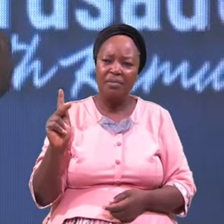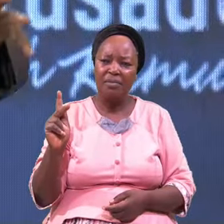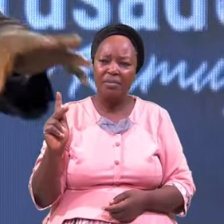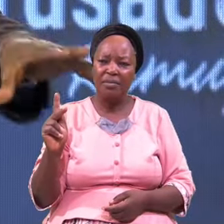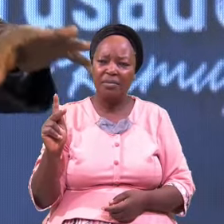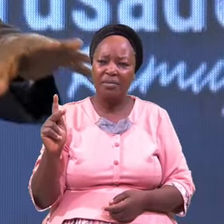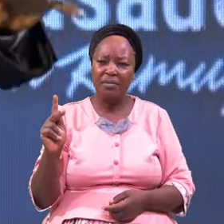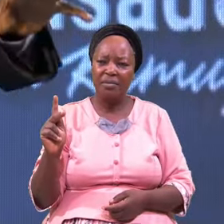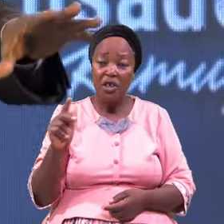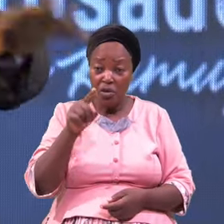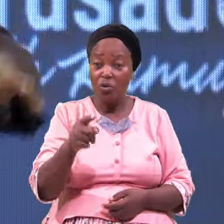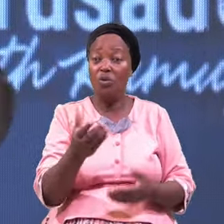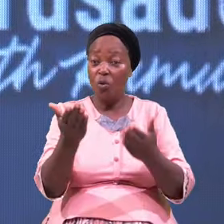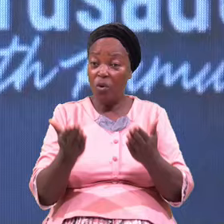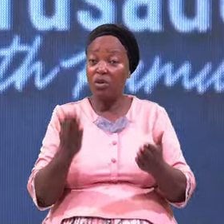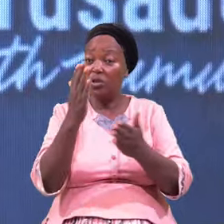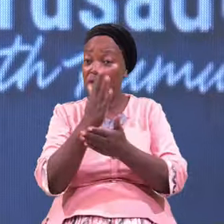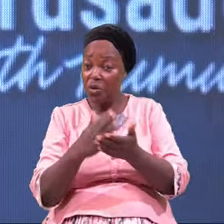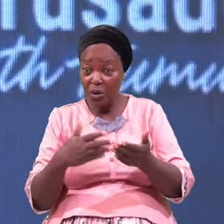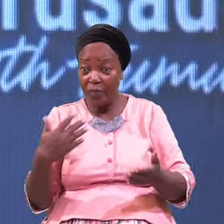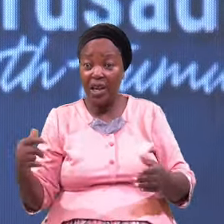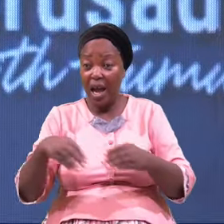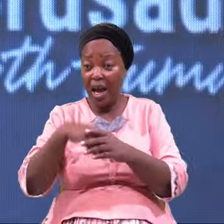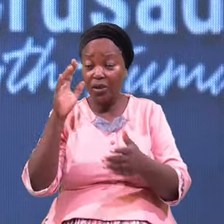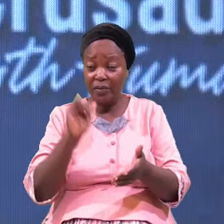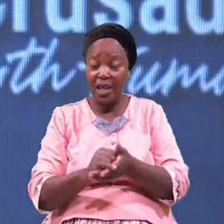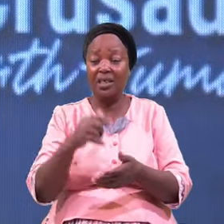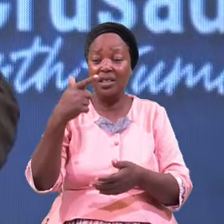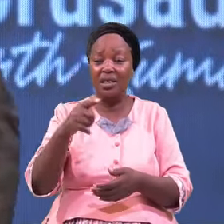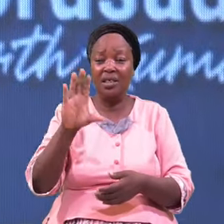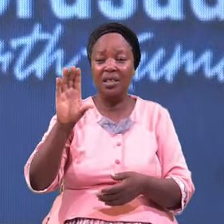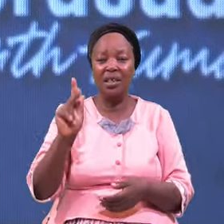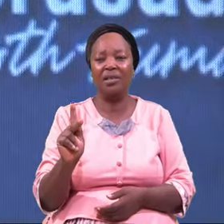You Want Something Out Of That G C Key